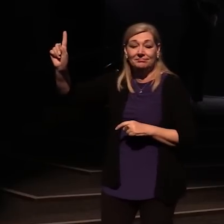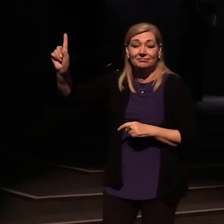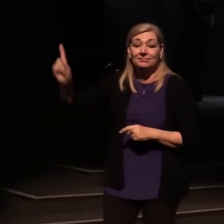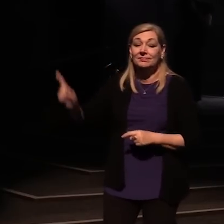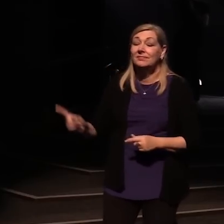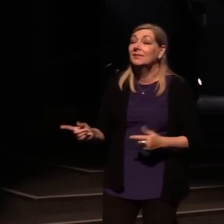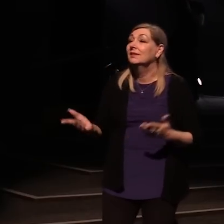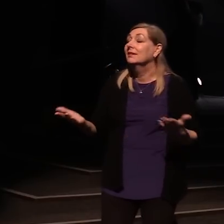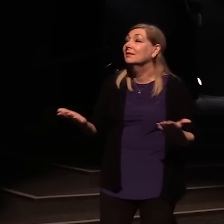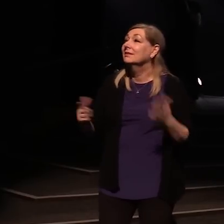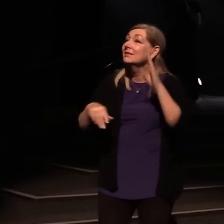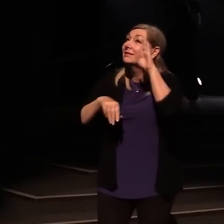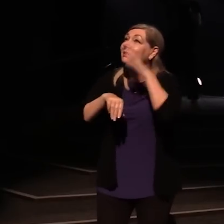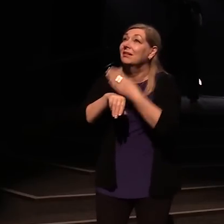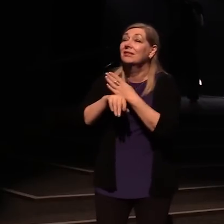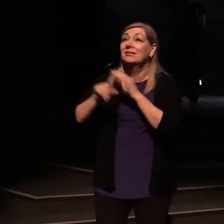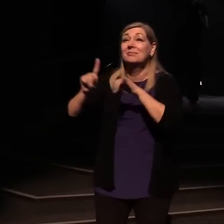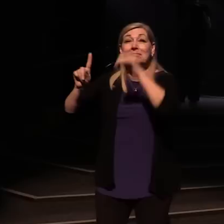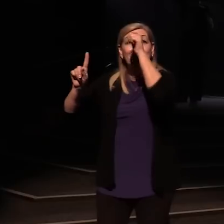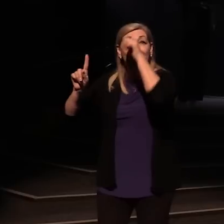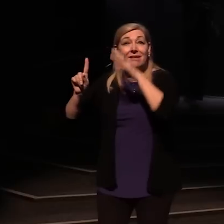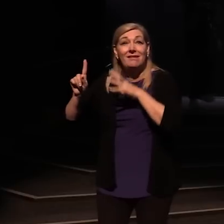Oh, Son of man